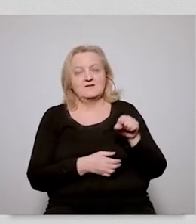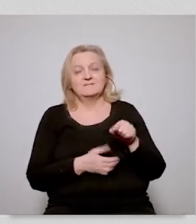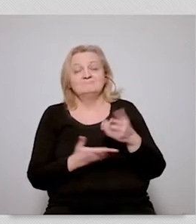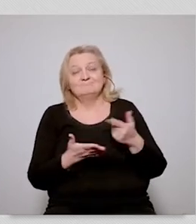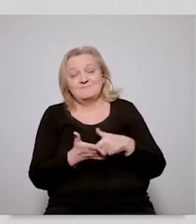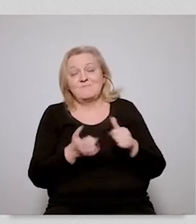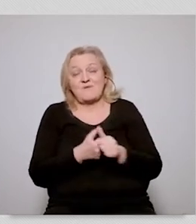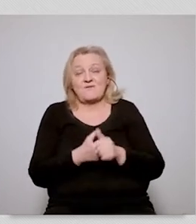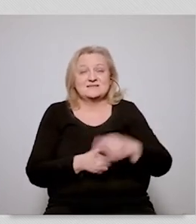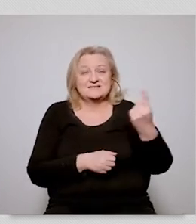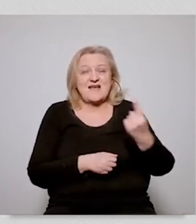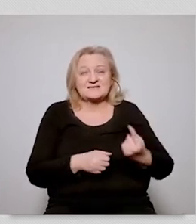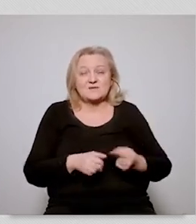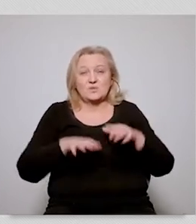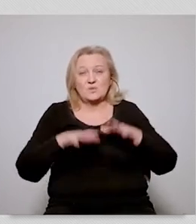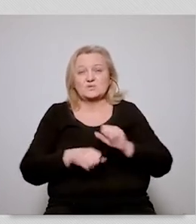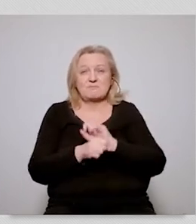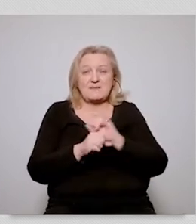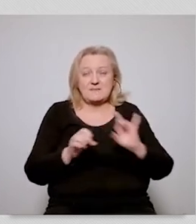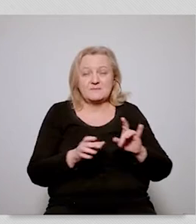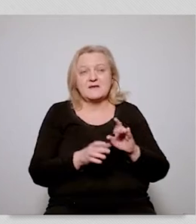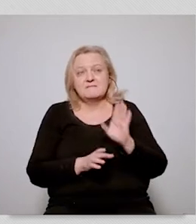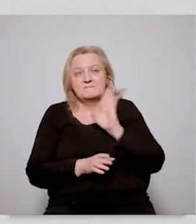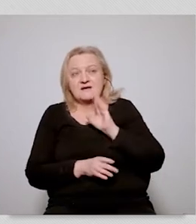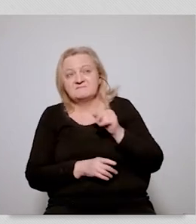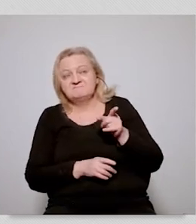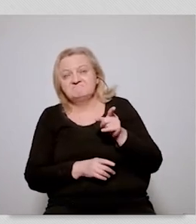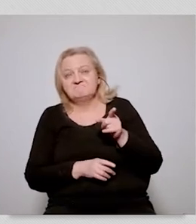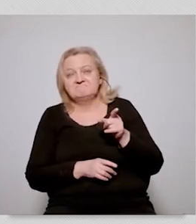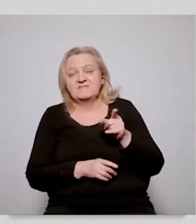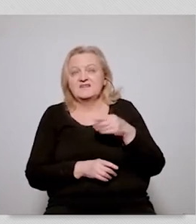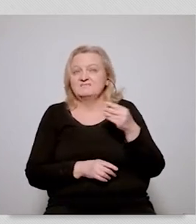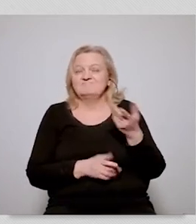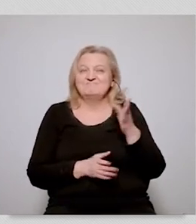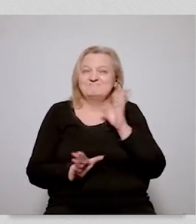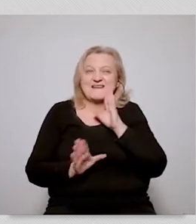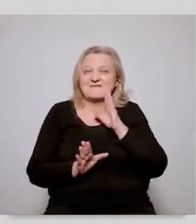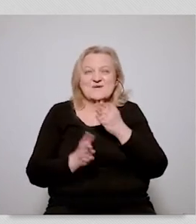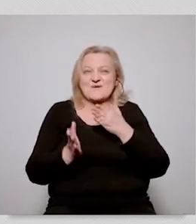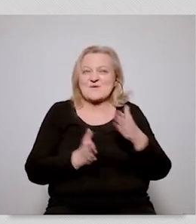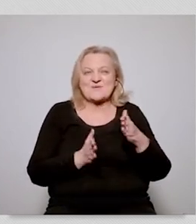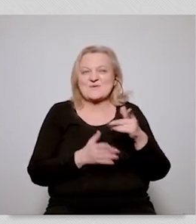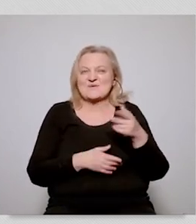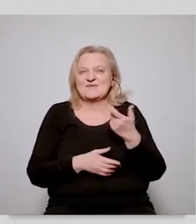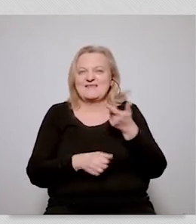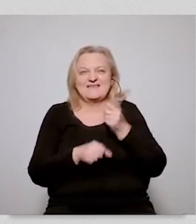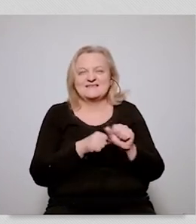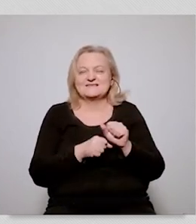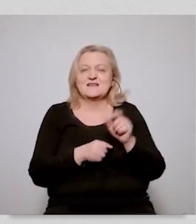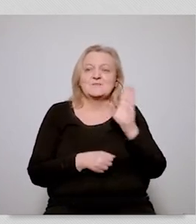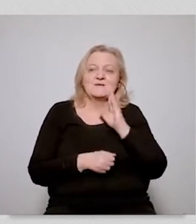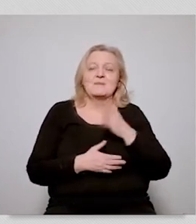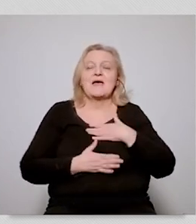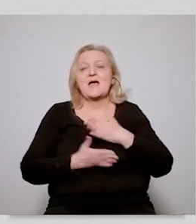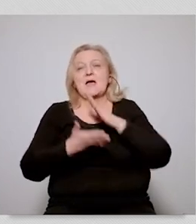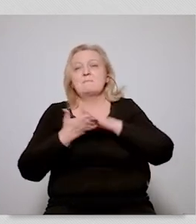problem better and will be in favor of the the green transition they are not going to be ready to give